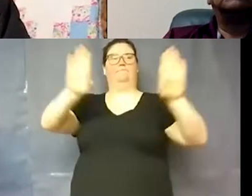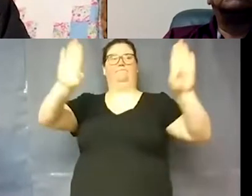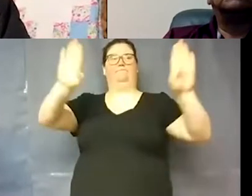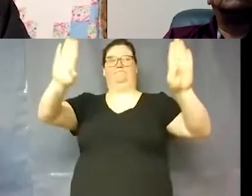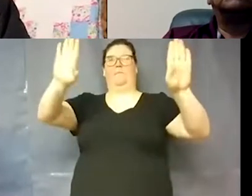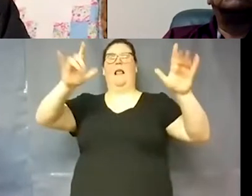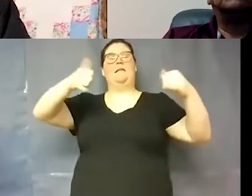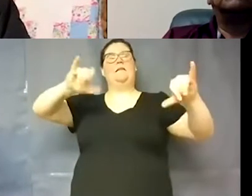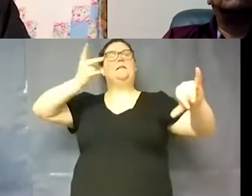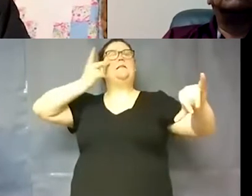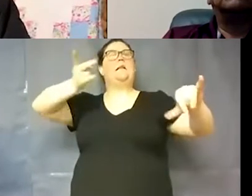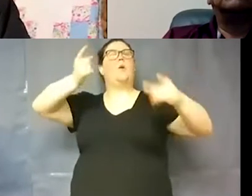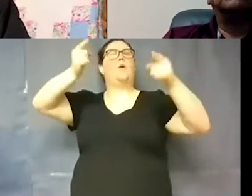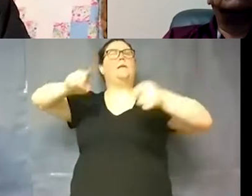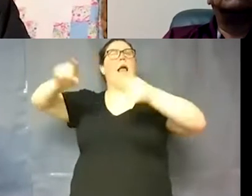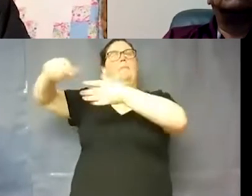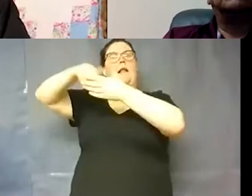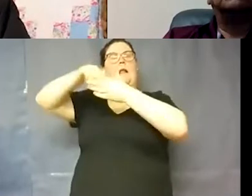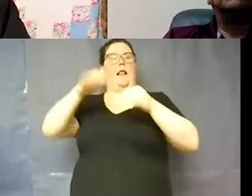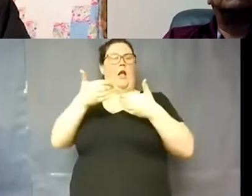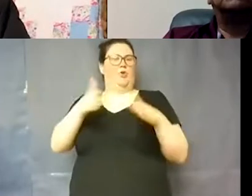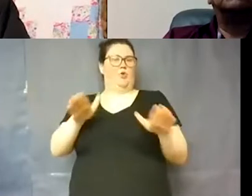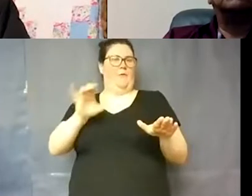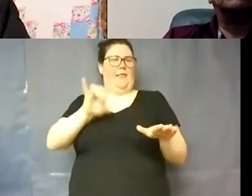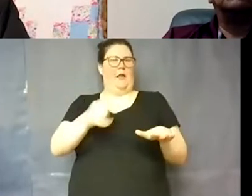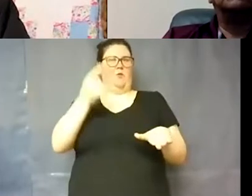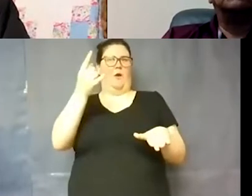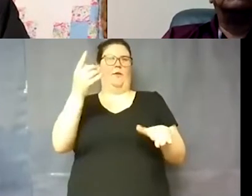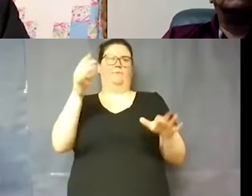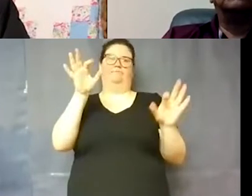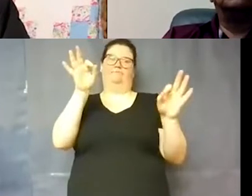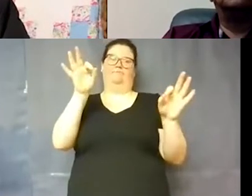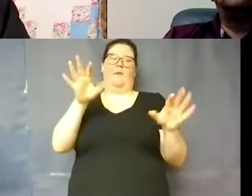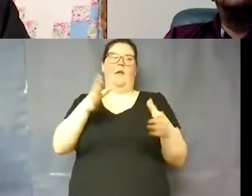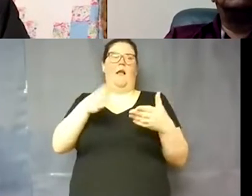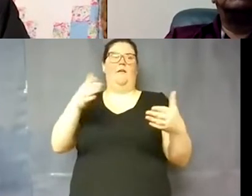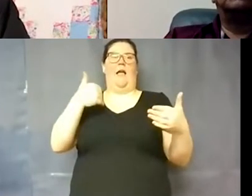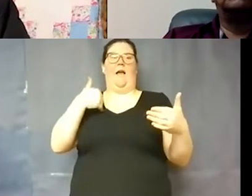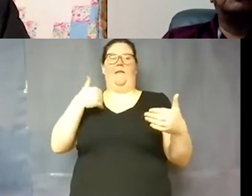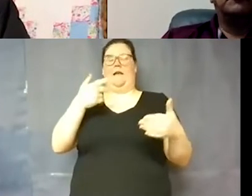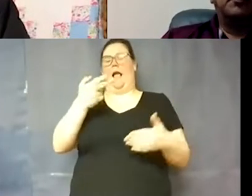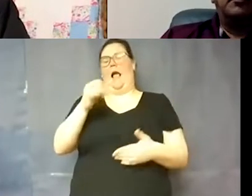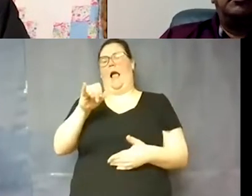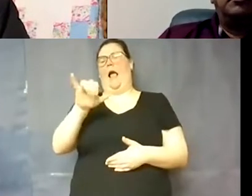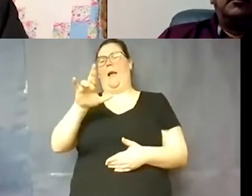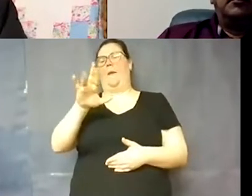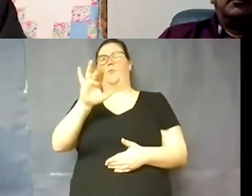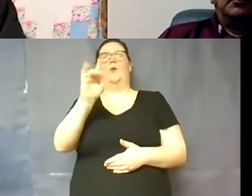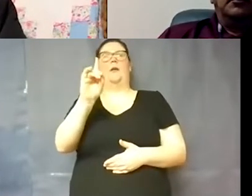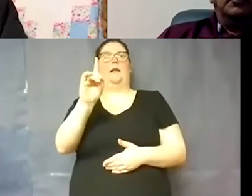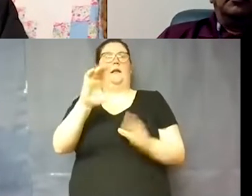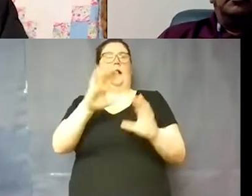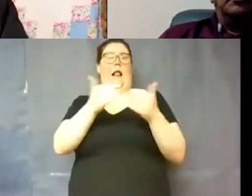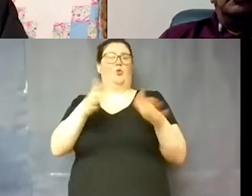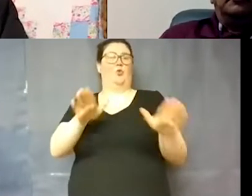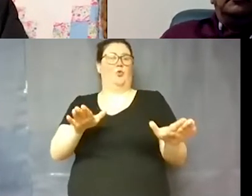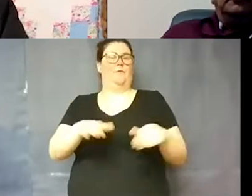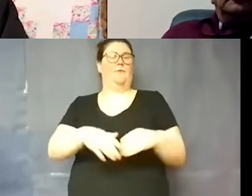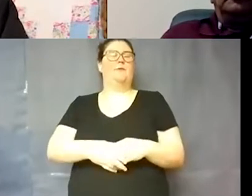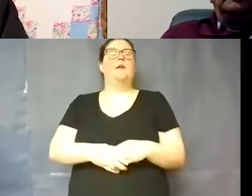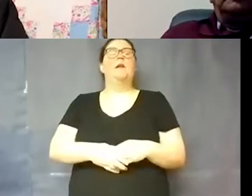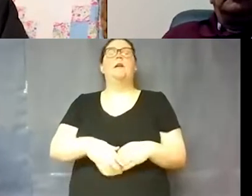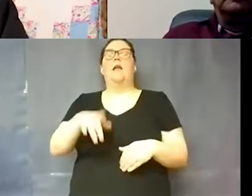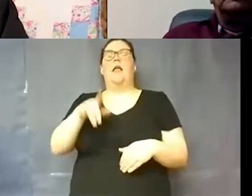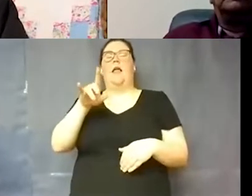happening in the classroom. That's one of the beauties of having some hybrid classrooms. And that's how we know.